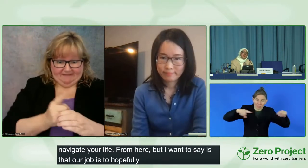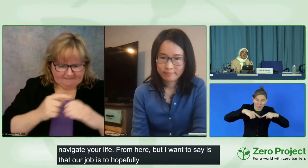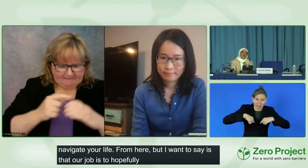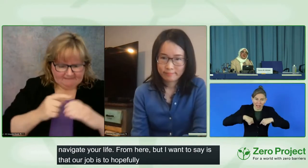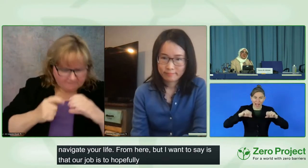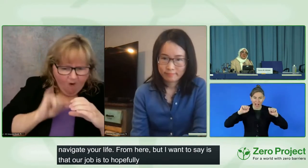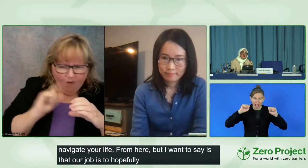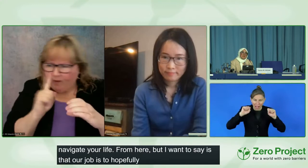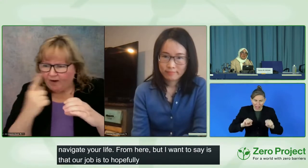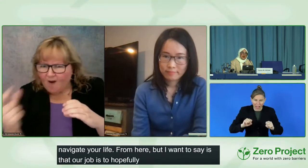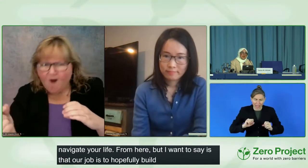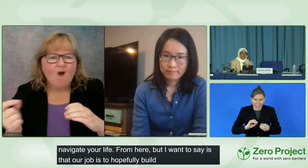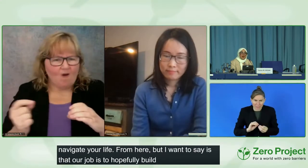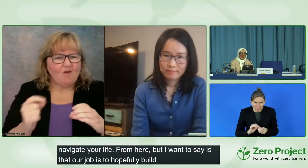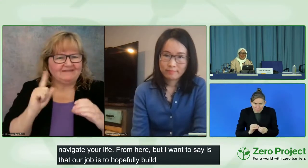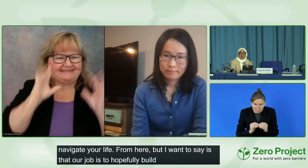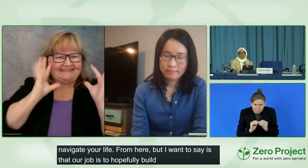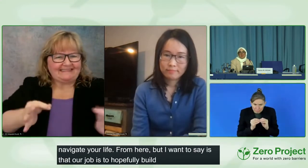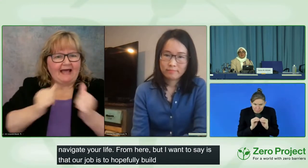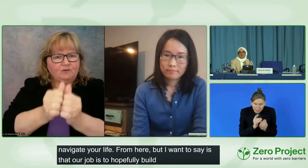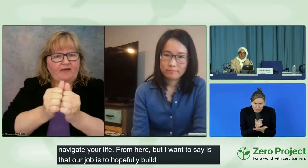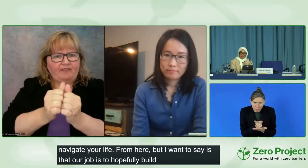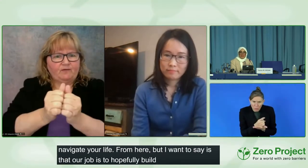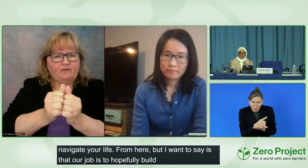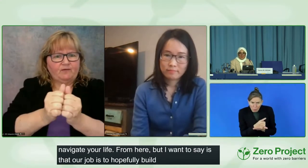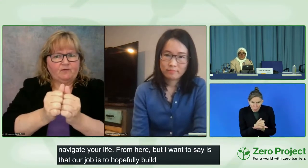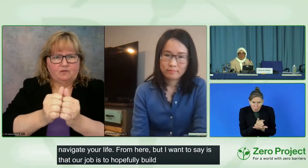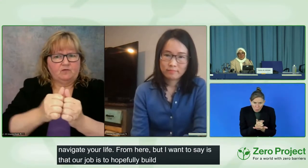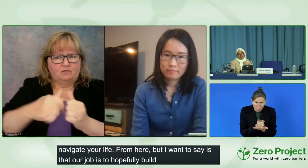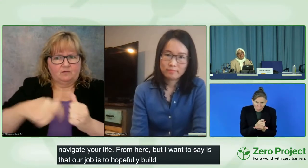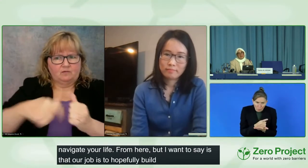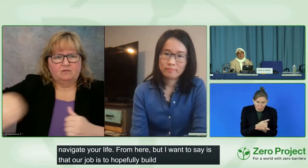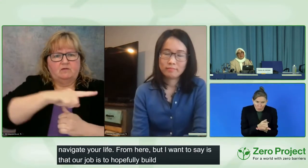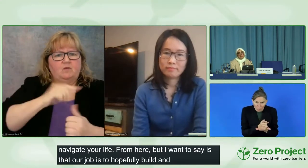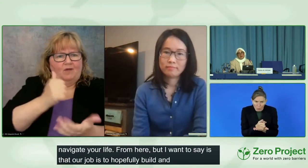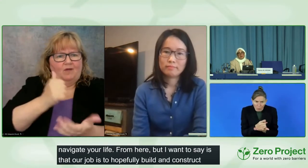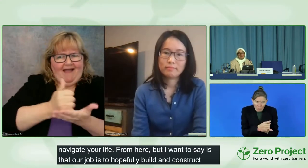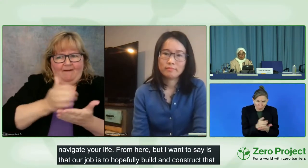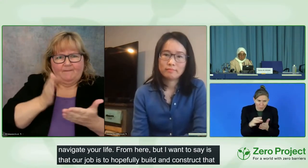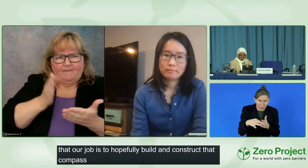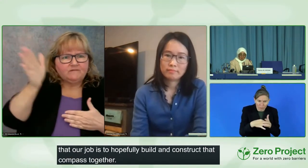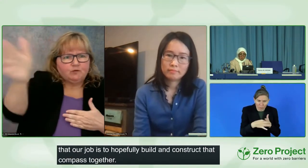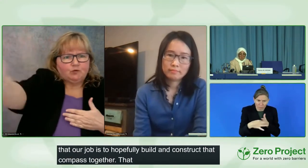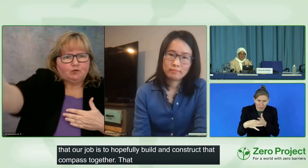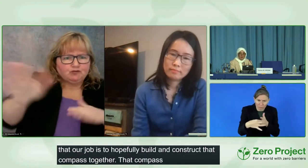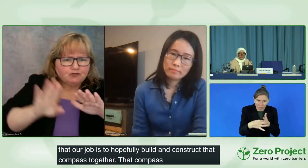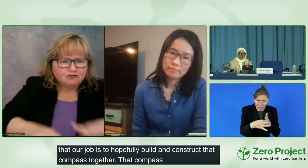that helps future generations to